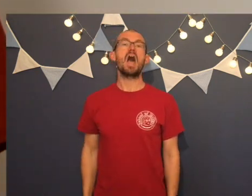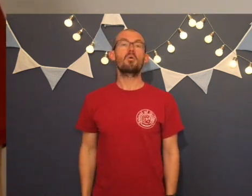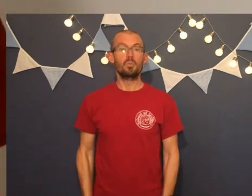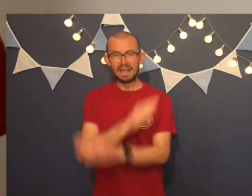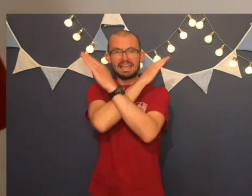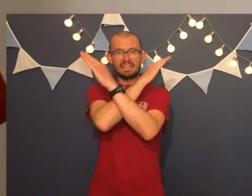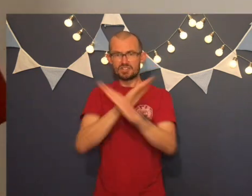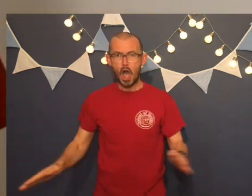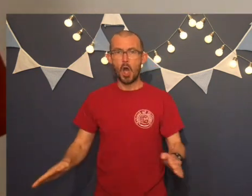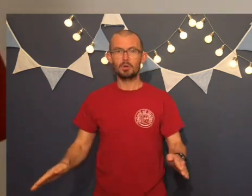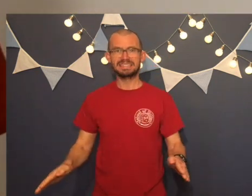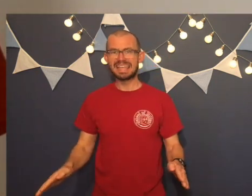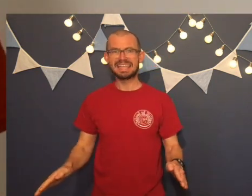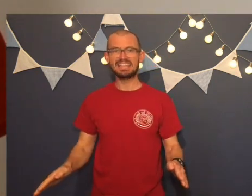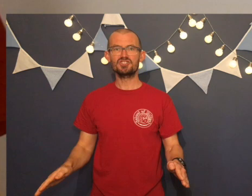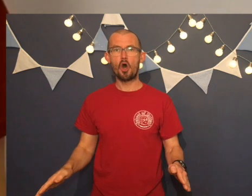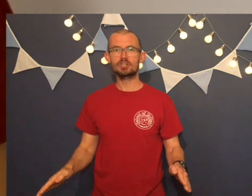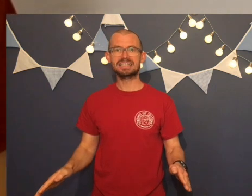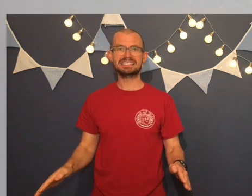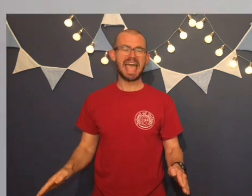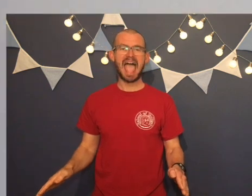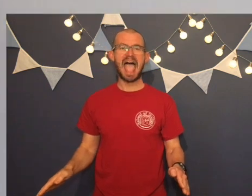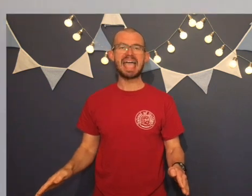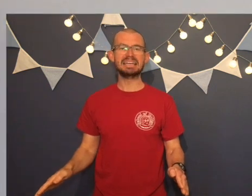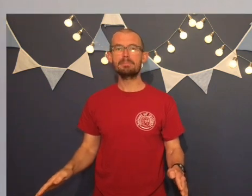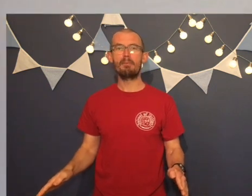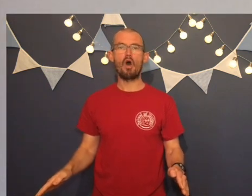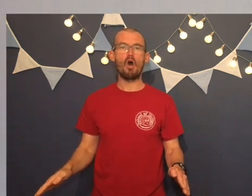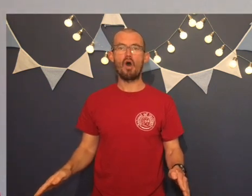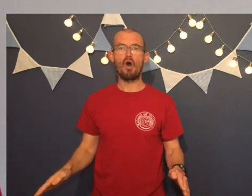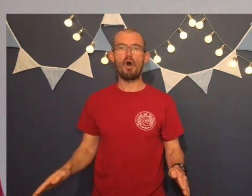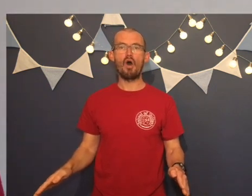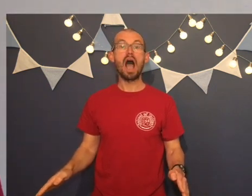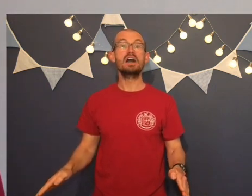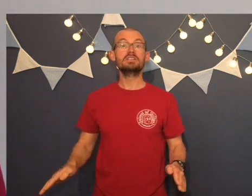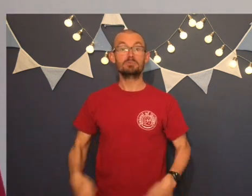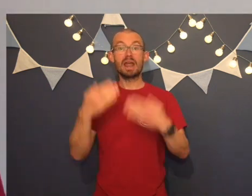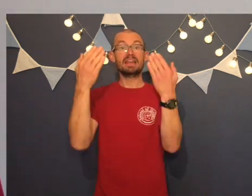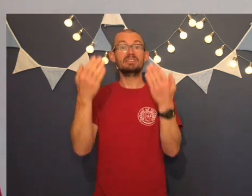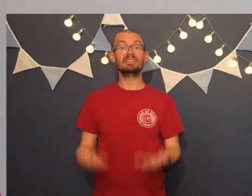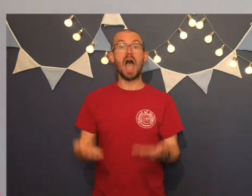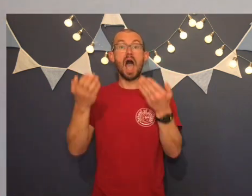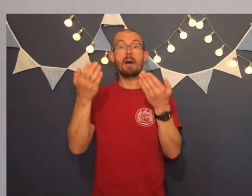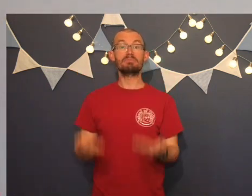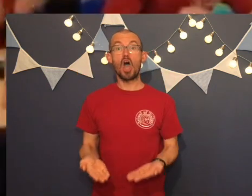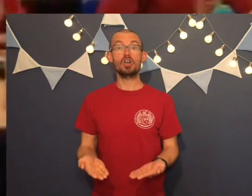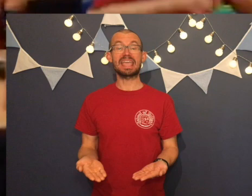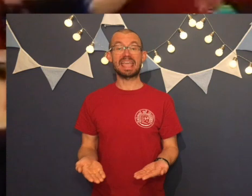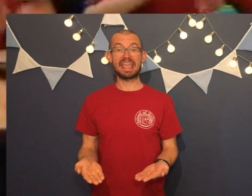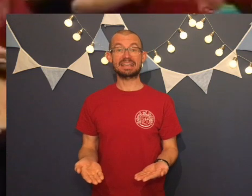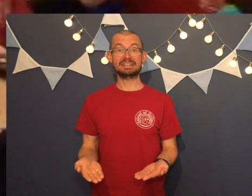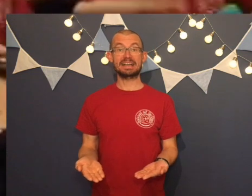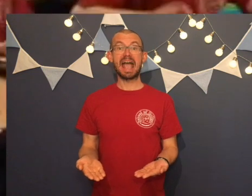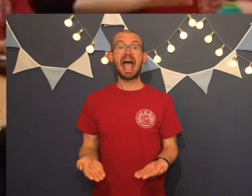We don't need torches anymore. Strengths come